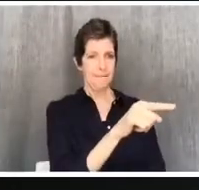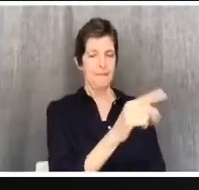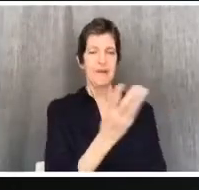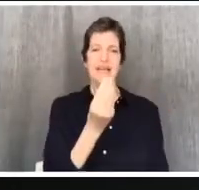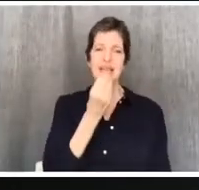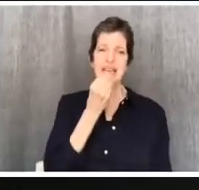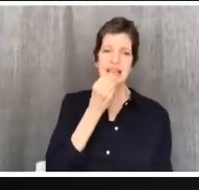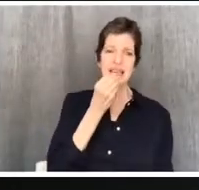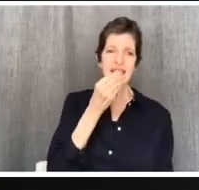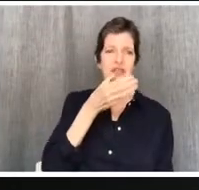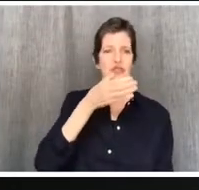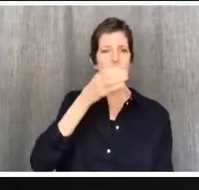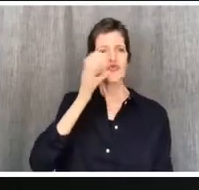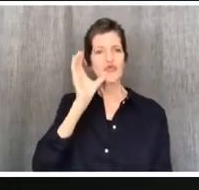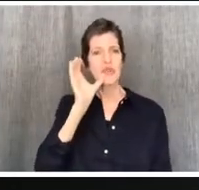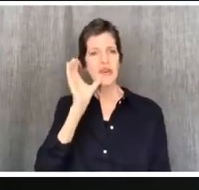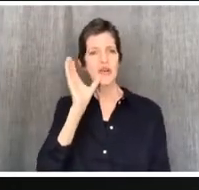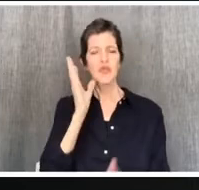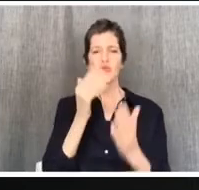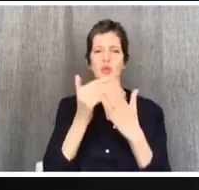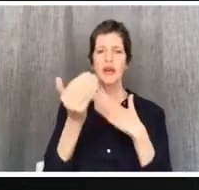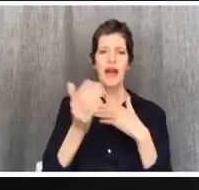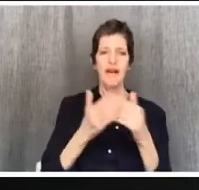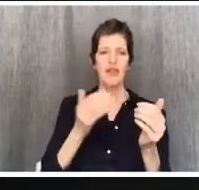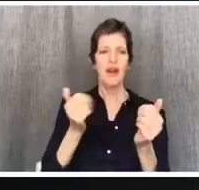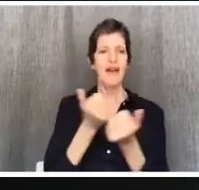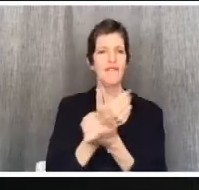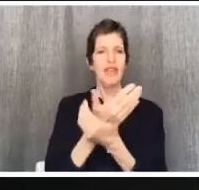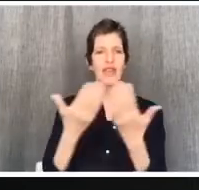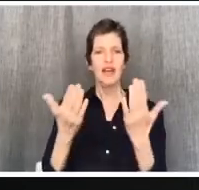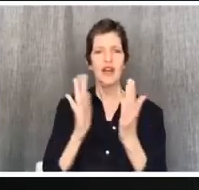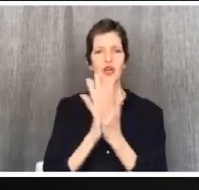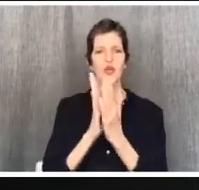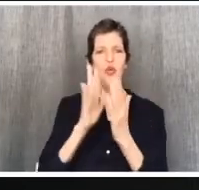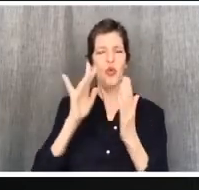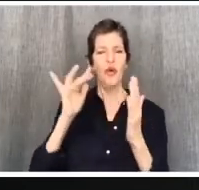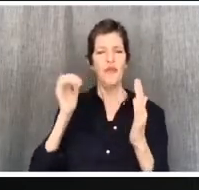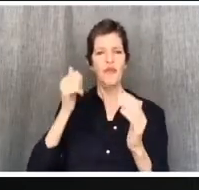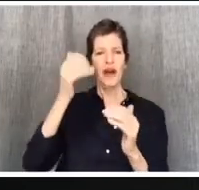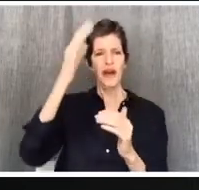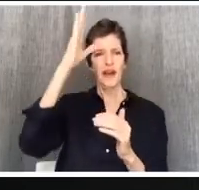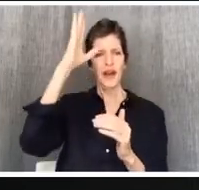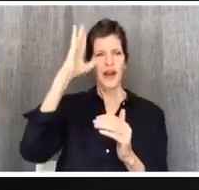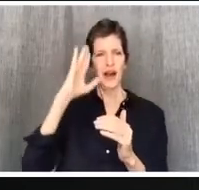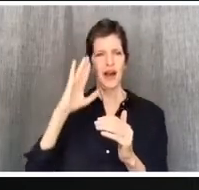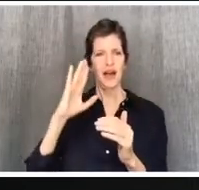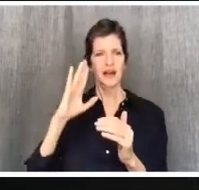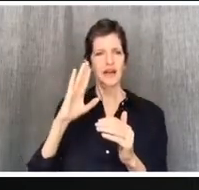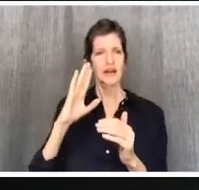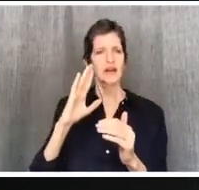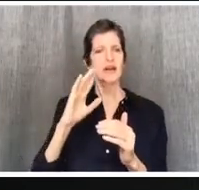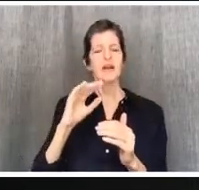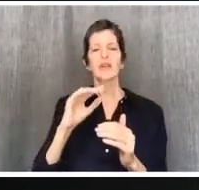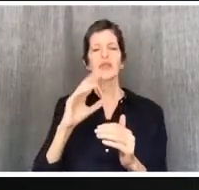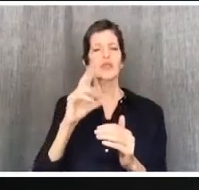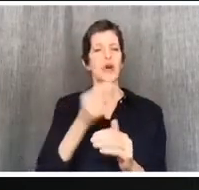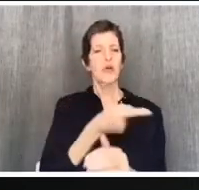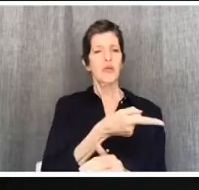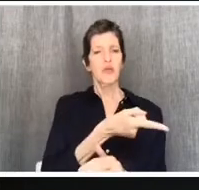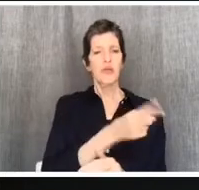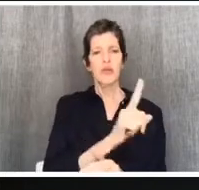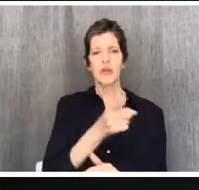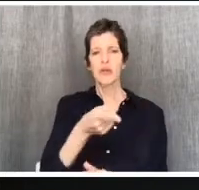or whatever you do, do all to the glory of God. Give no offense to Jews or to Greeks or to the church of God.